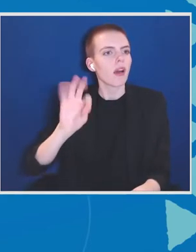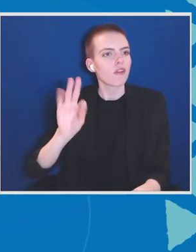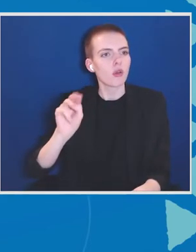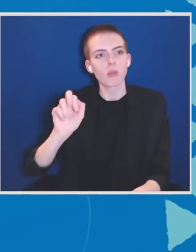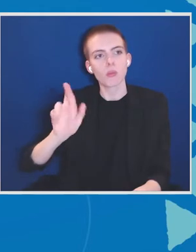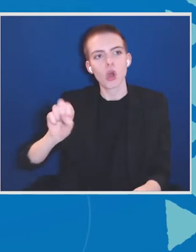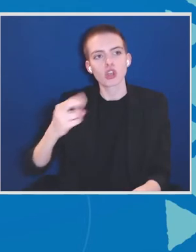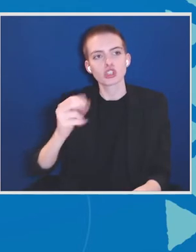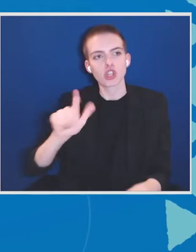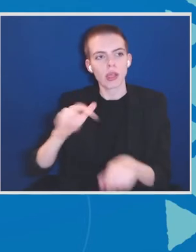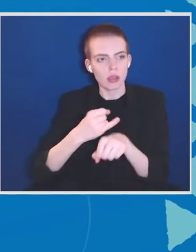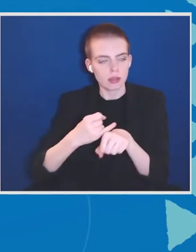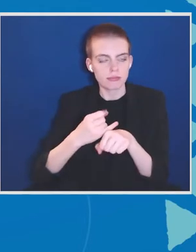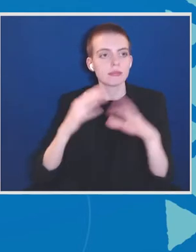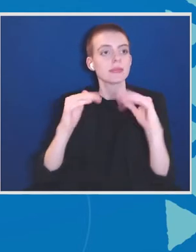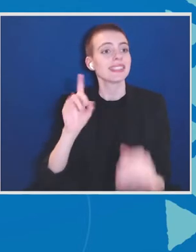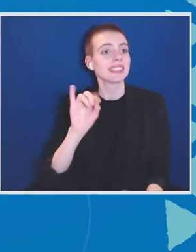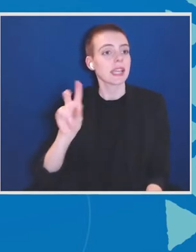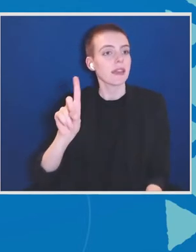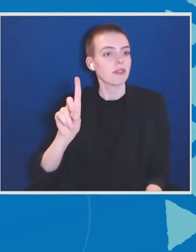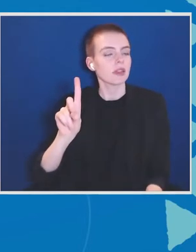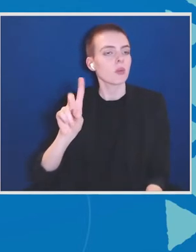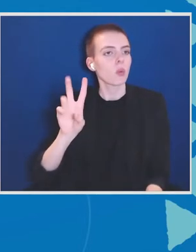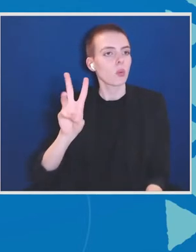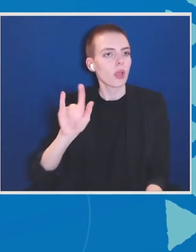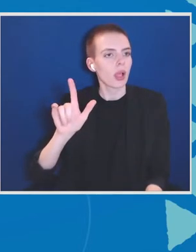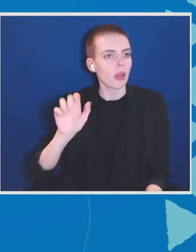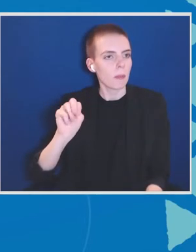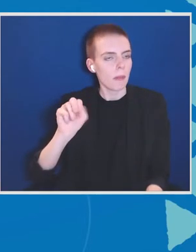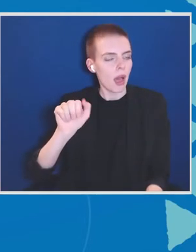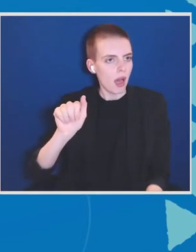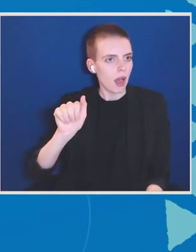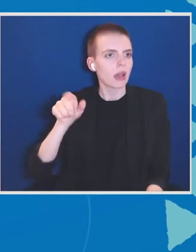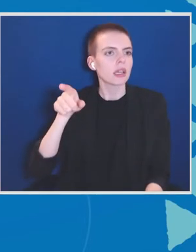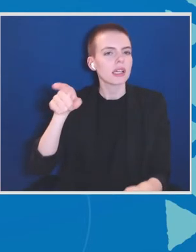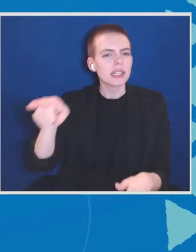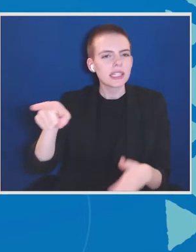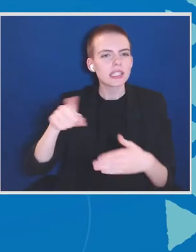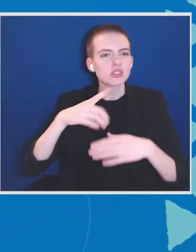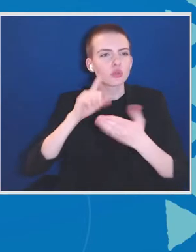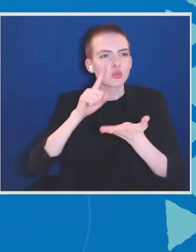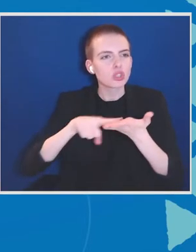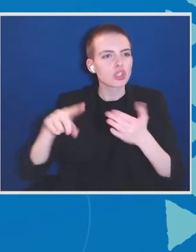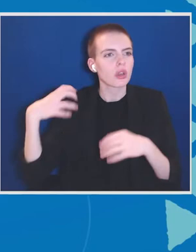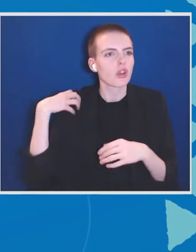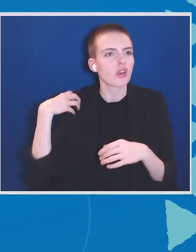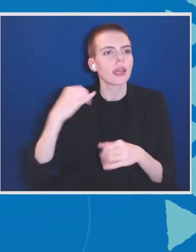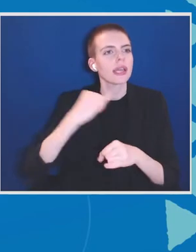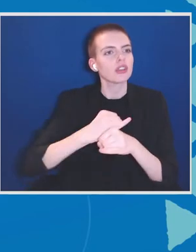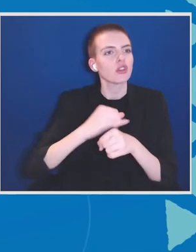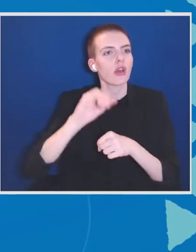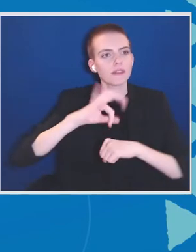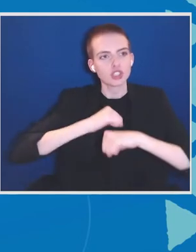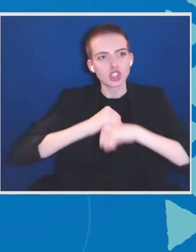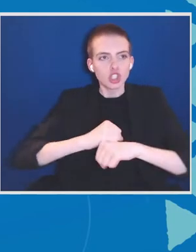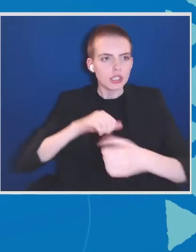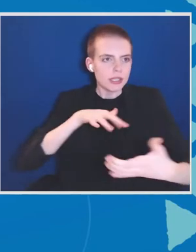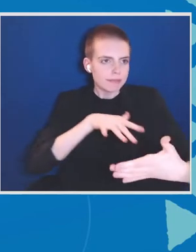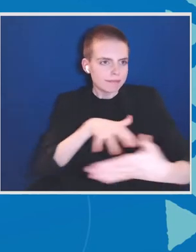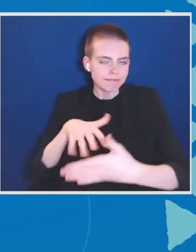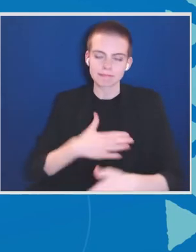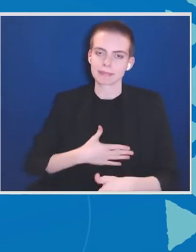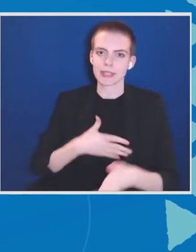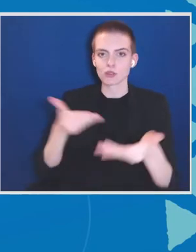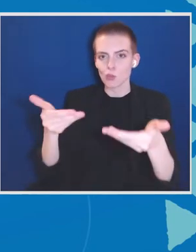Wilmer, Research Officer, Institute for Security Studies. Please welcome the five panelists.